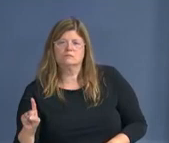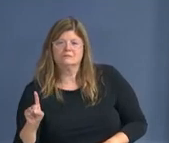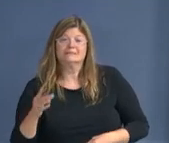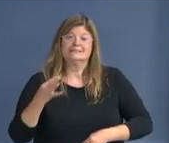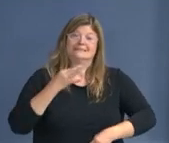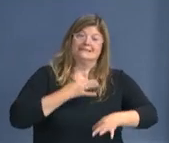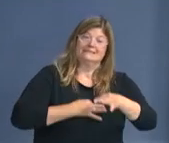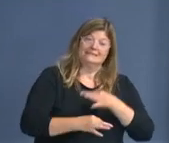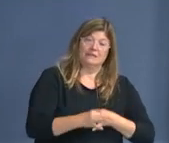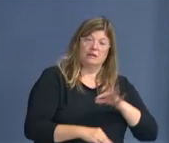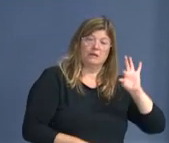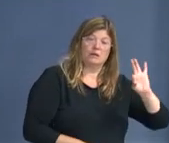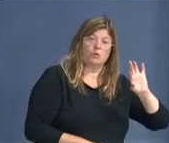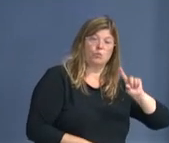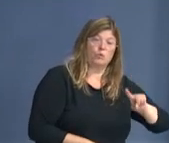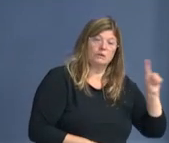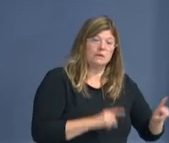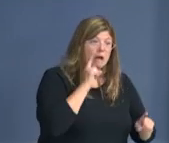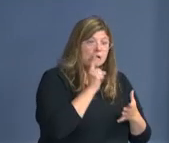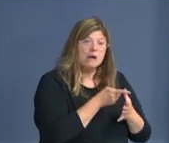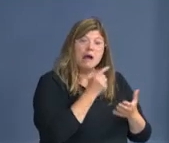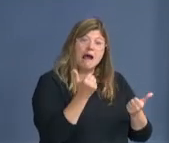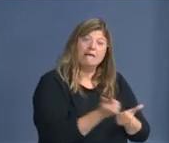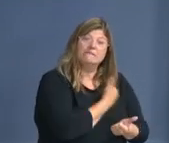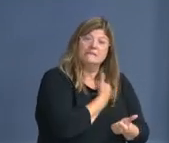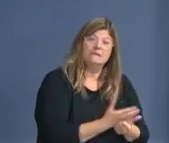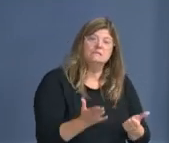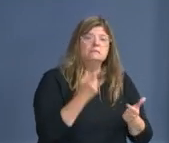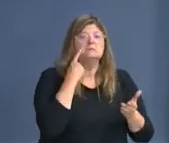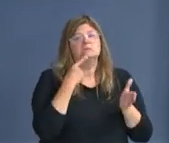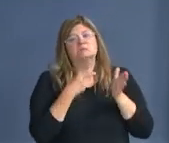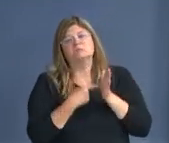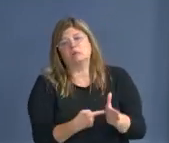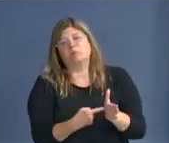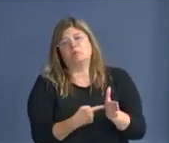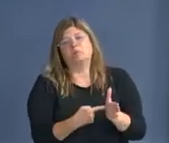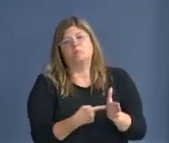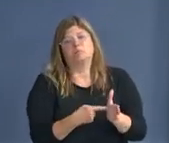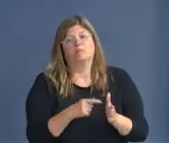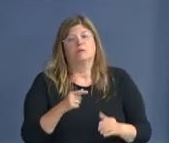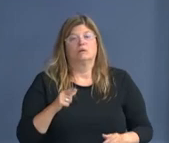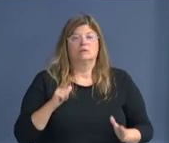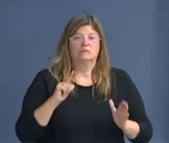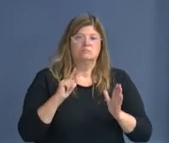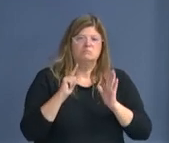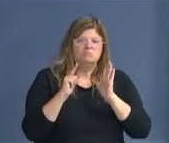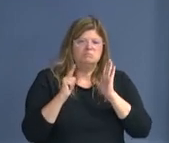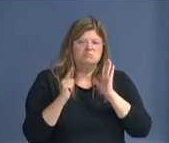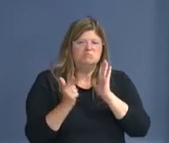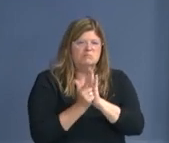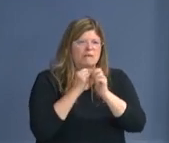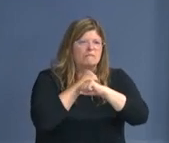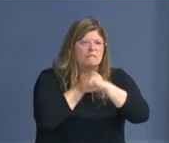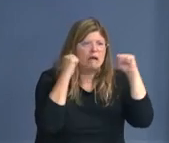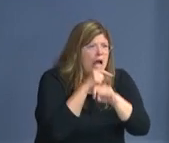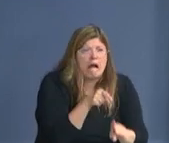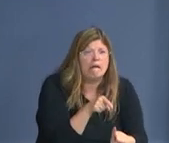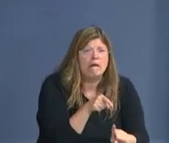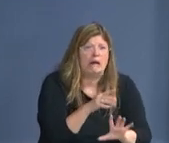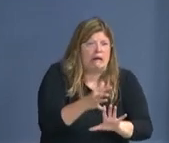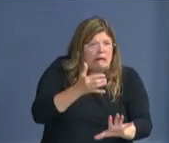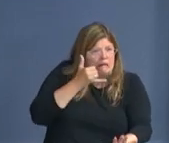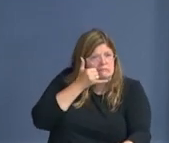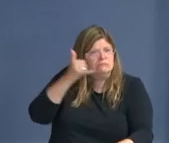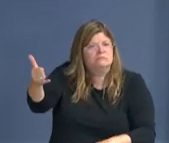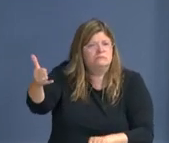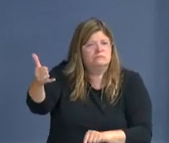those calls off of 911. So I think that we are going to have to have a broader discussion over